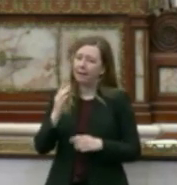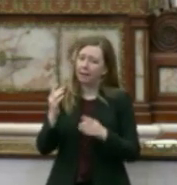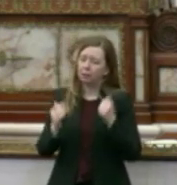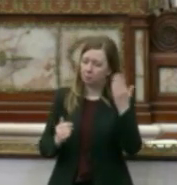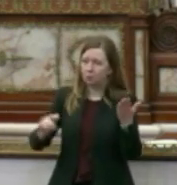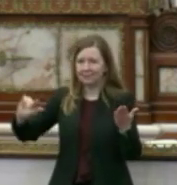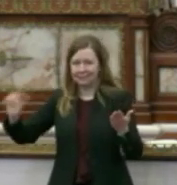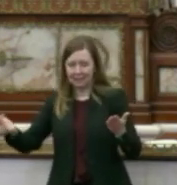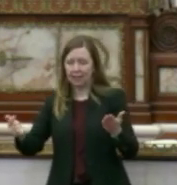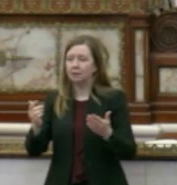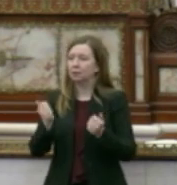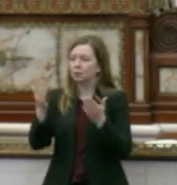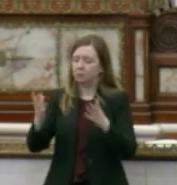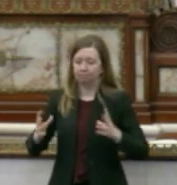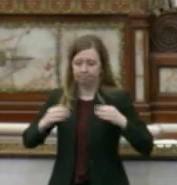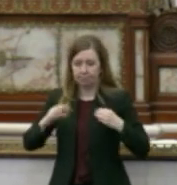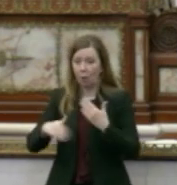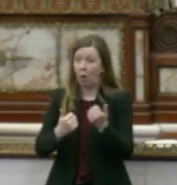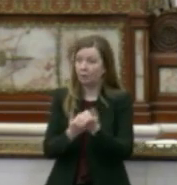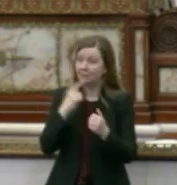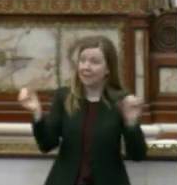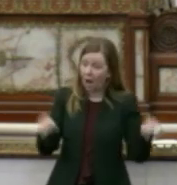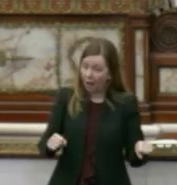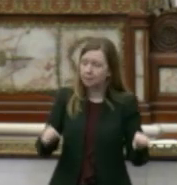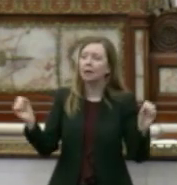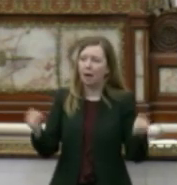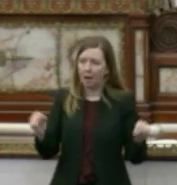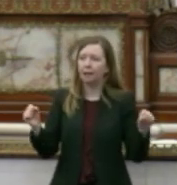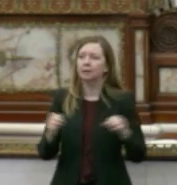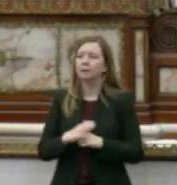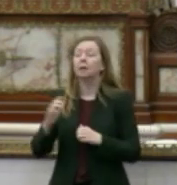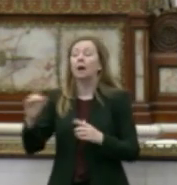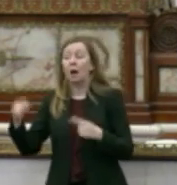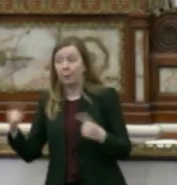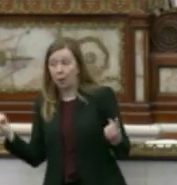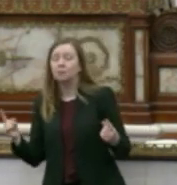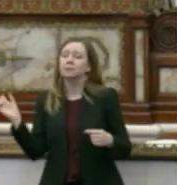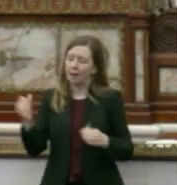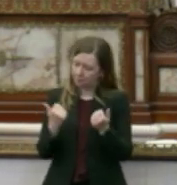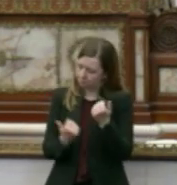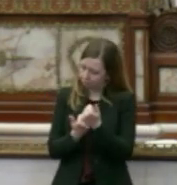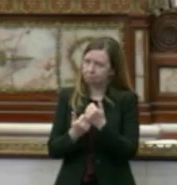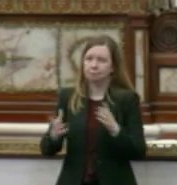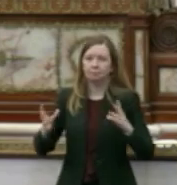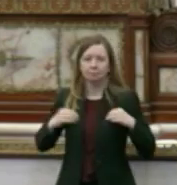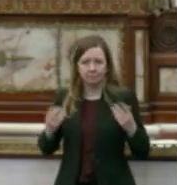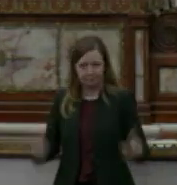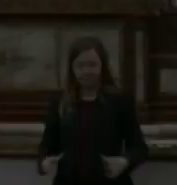moved and seconded that the resolution be adopted. All in favor say aye. Aye. Those opposed, ayes have it. And that resolution is adopted. should have— be